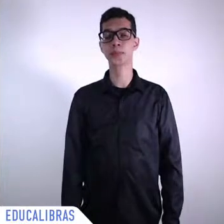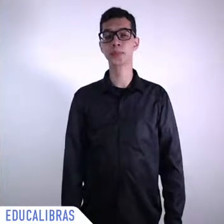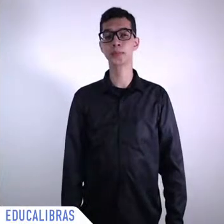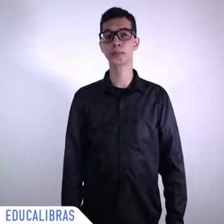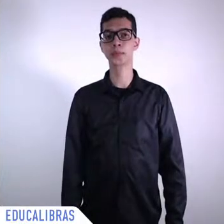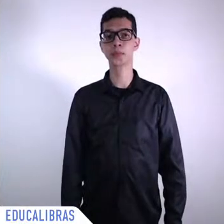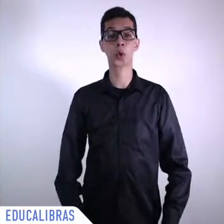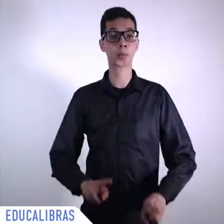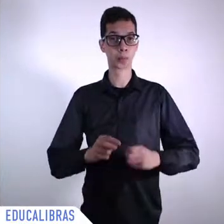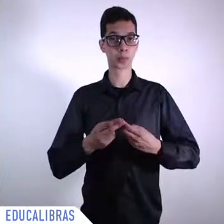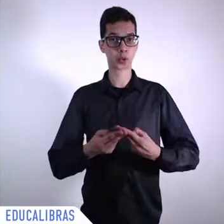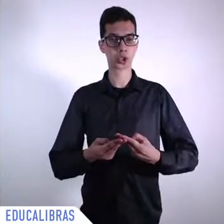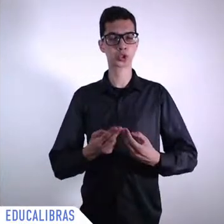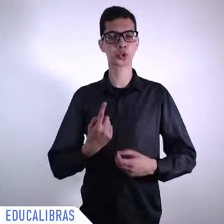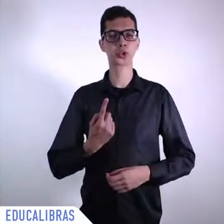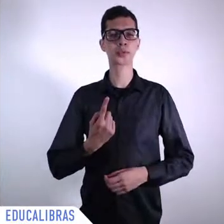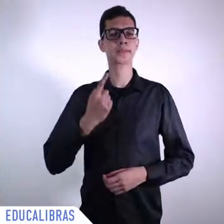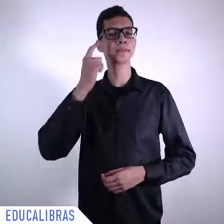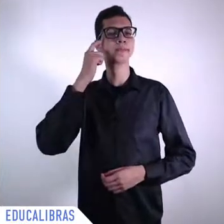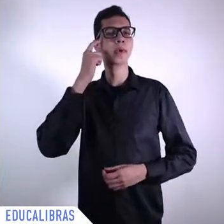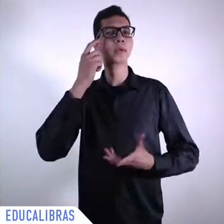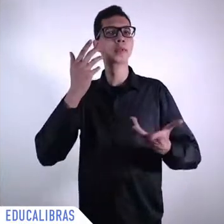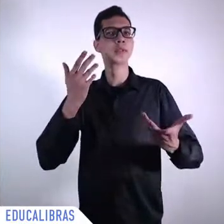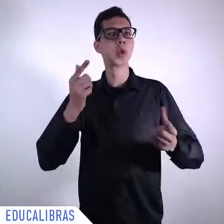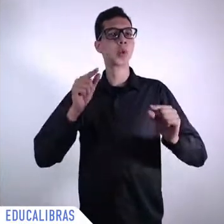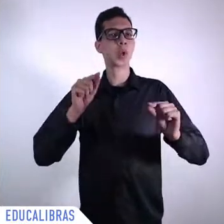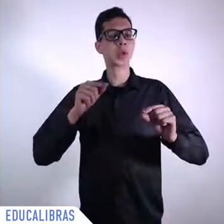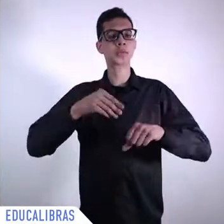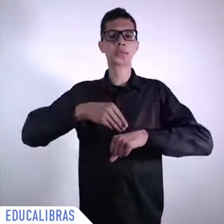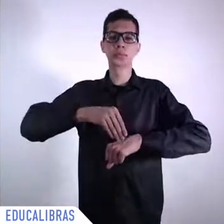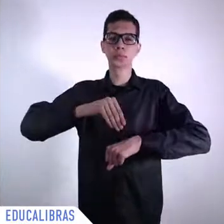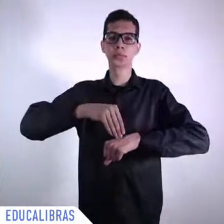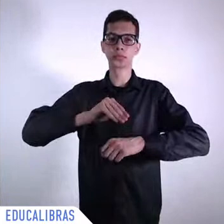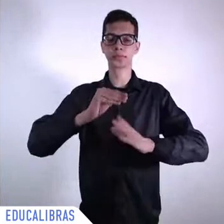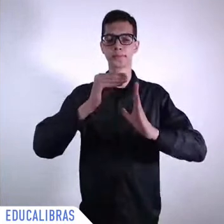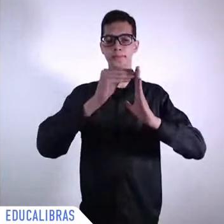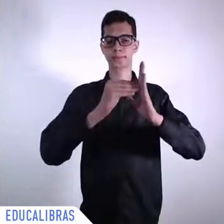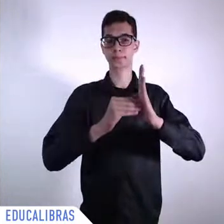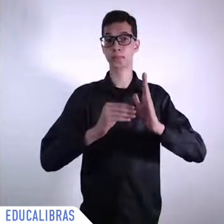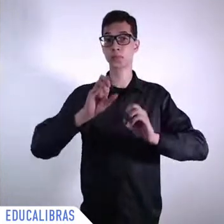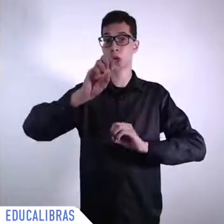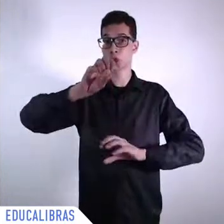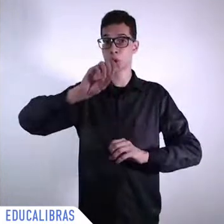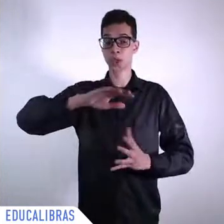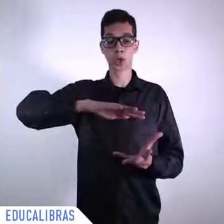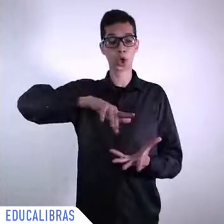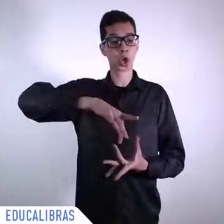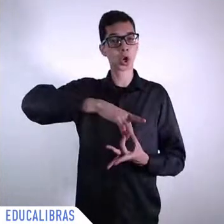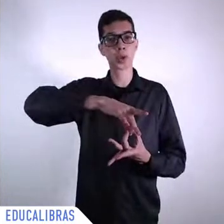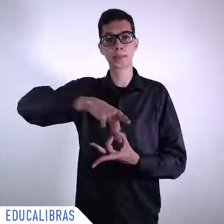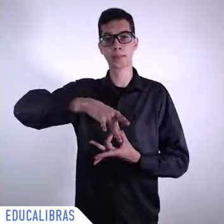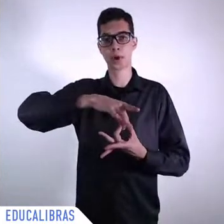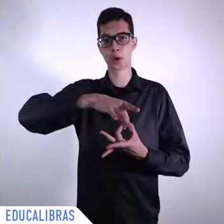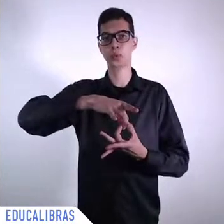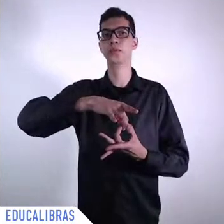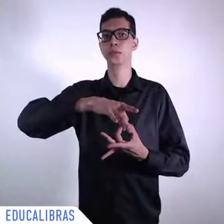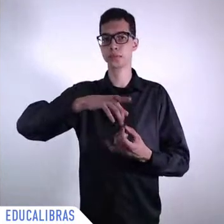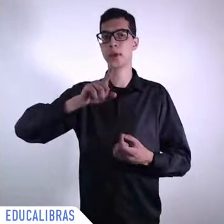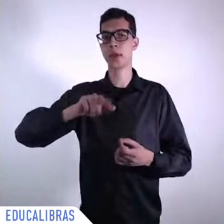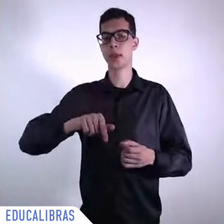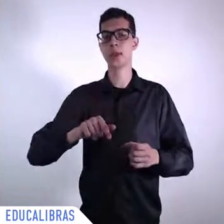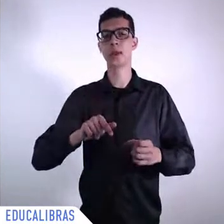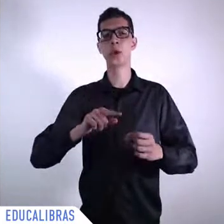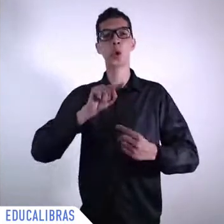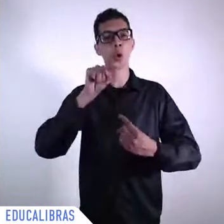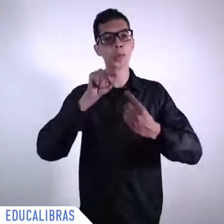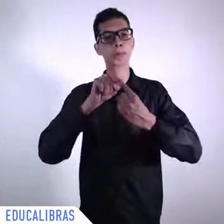goal number four which is exactly about what kind of citizens we want that young people come out of